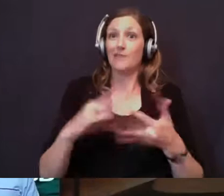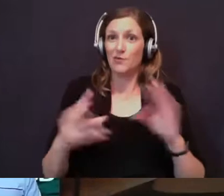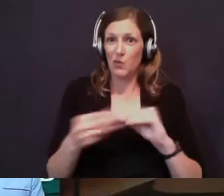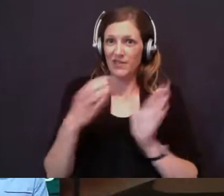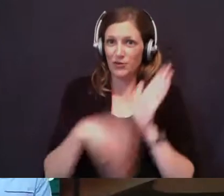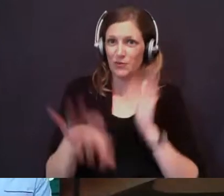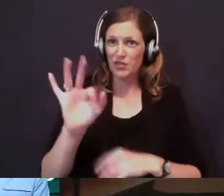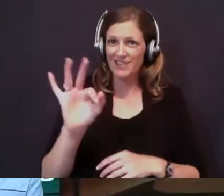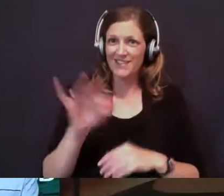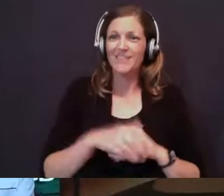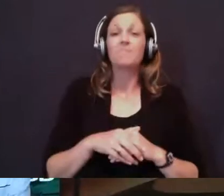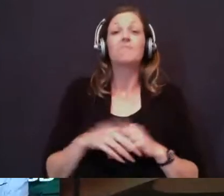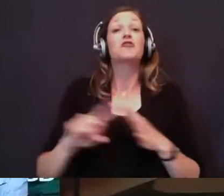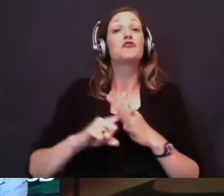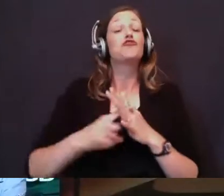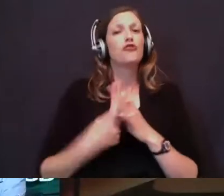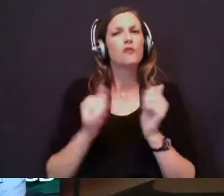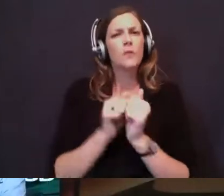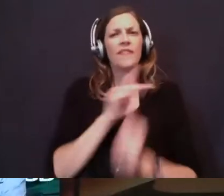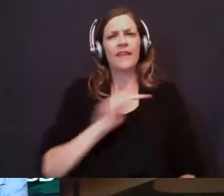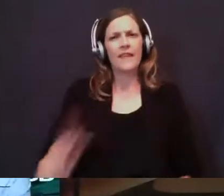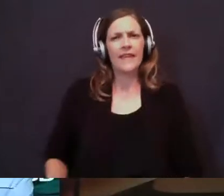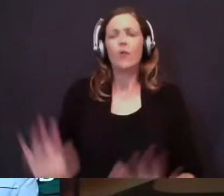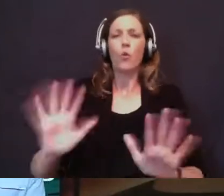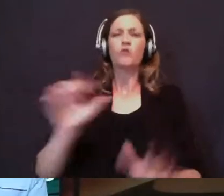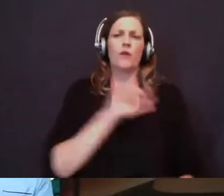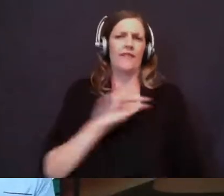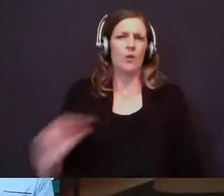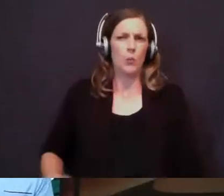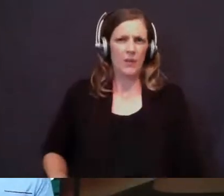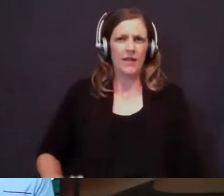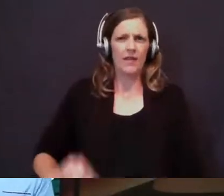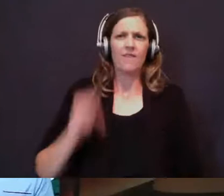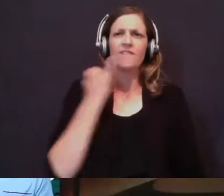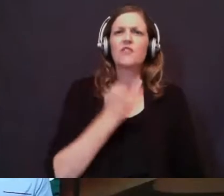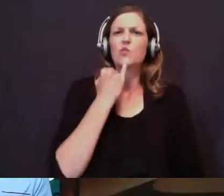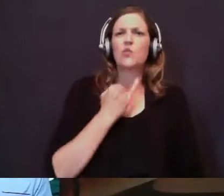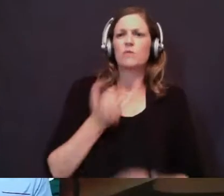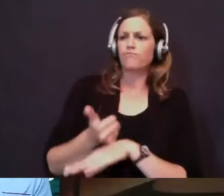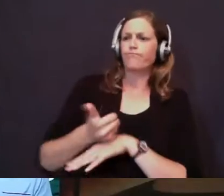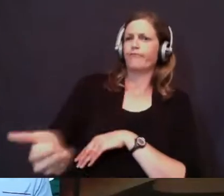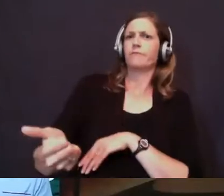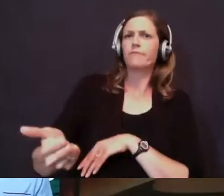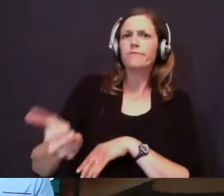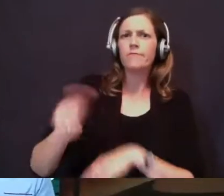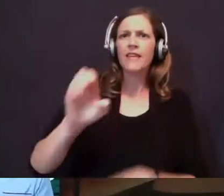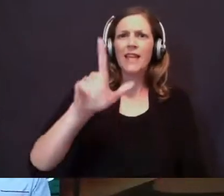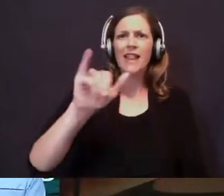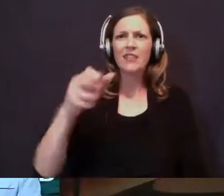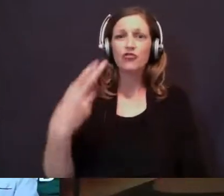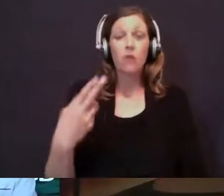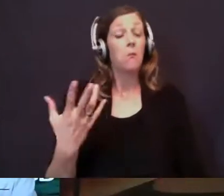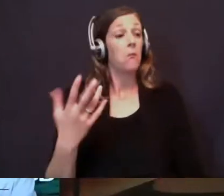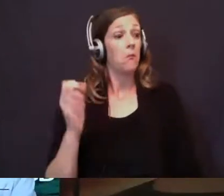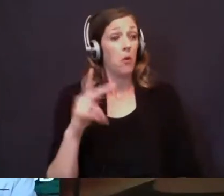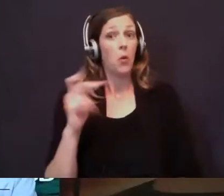And where does it start? Well, it starts with the king—excuse me, the queen of Israel threatens Elijah. Okay, well,